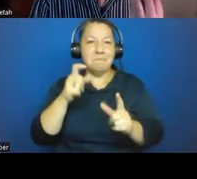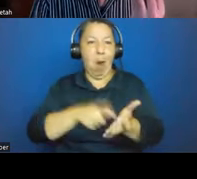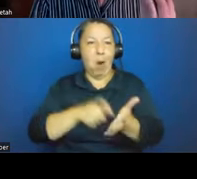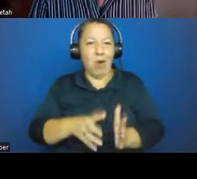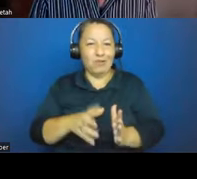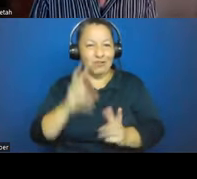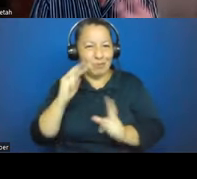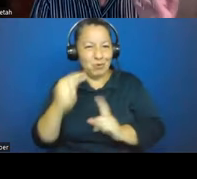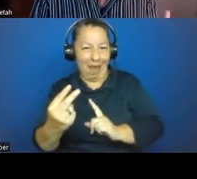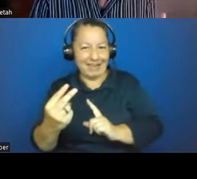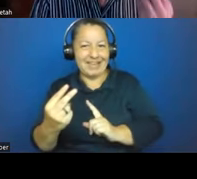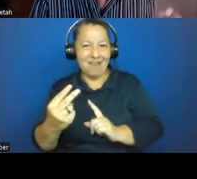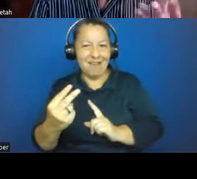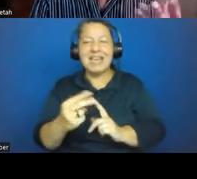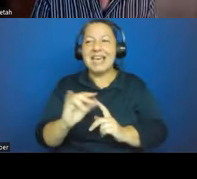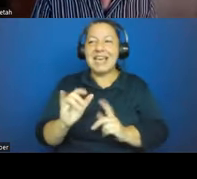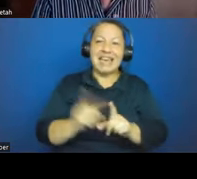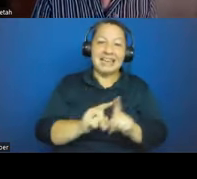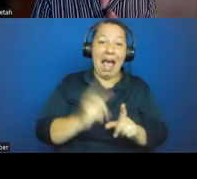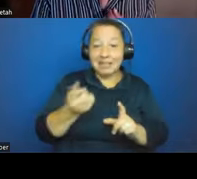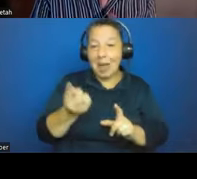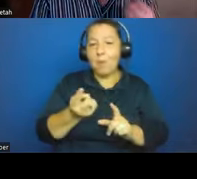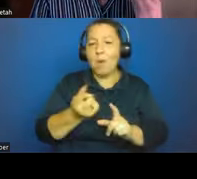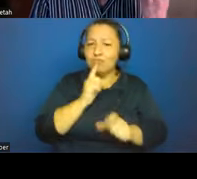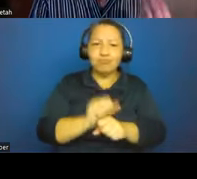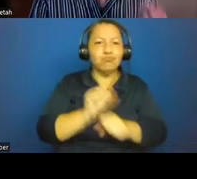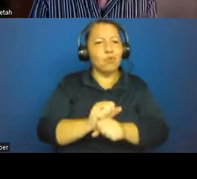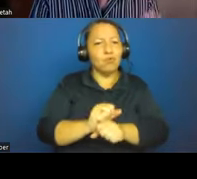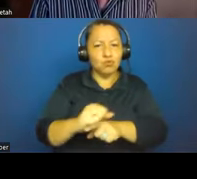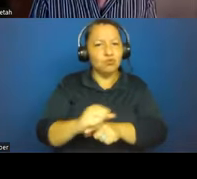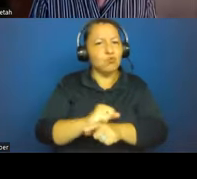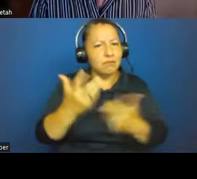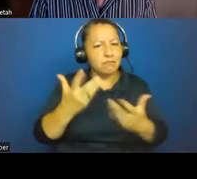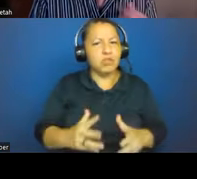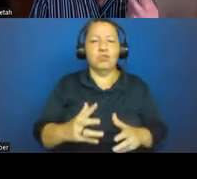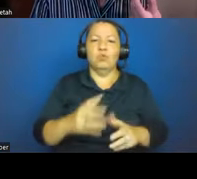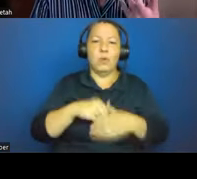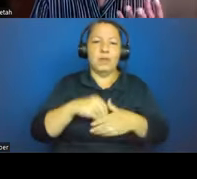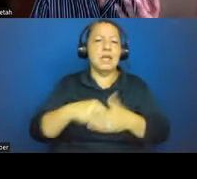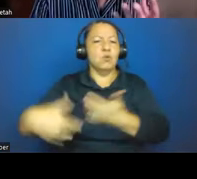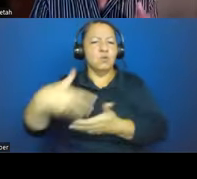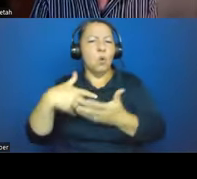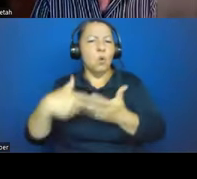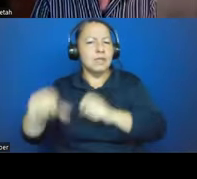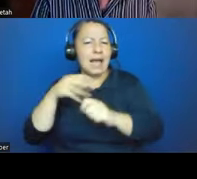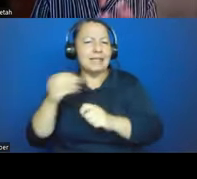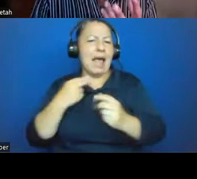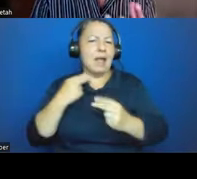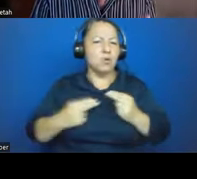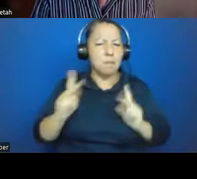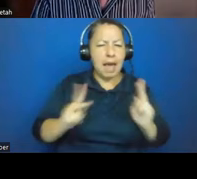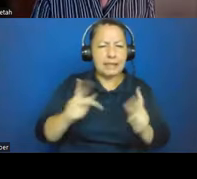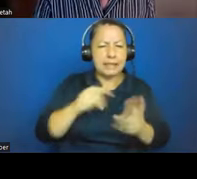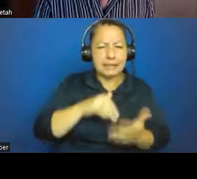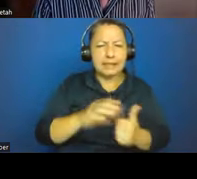who's very much trained in the social and social sciences and humanities. One of the things that's really innovative for us is the use of data science toolkits to